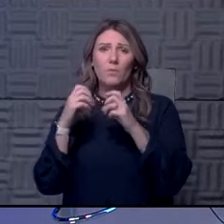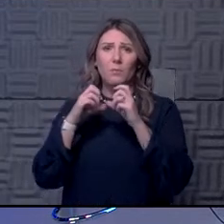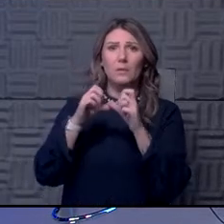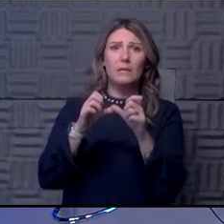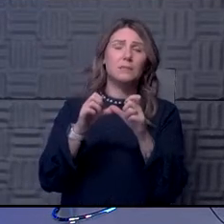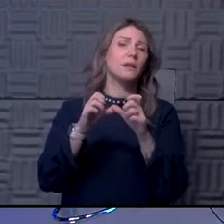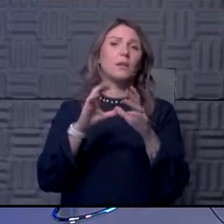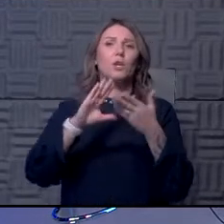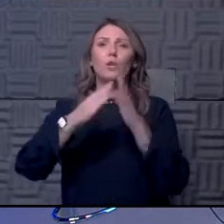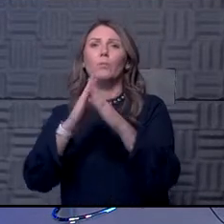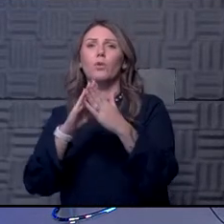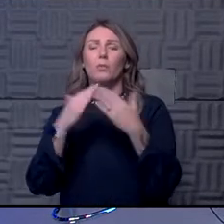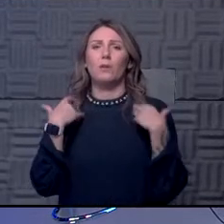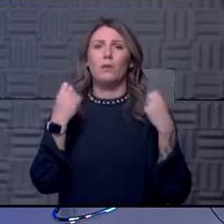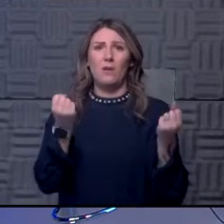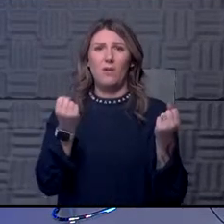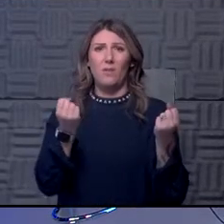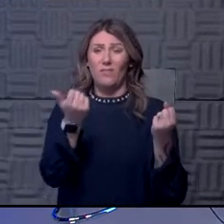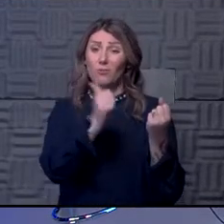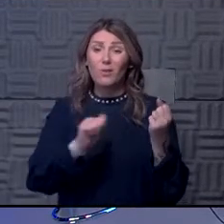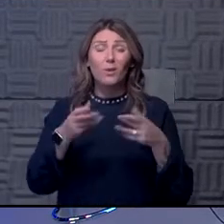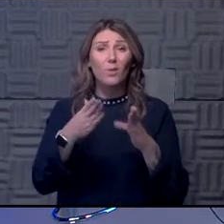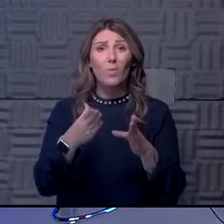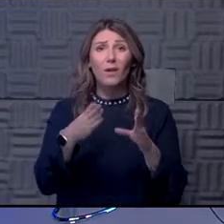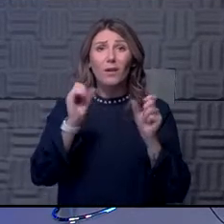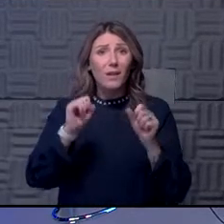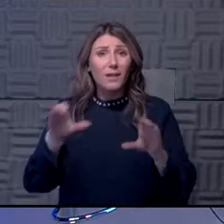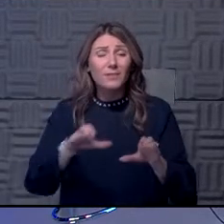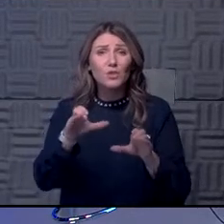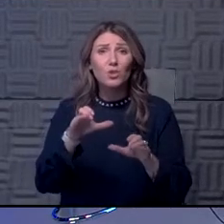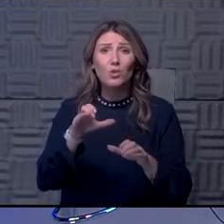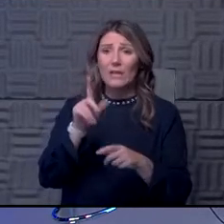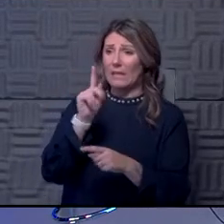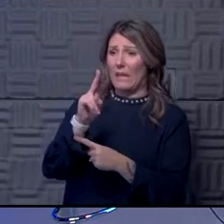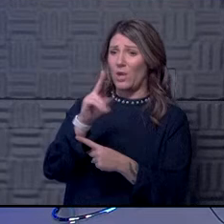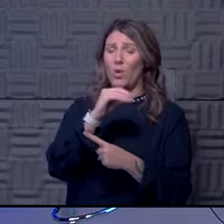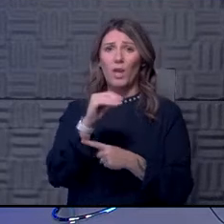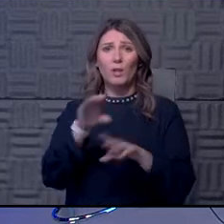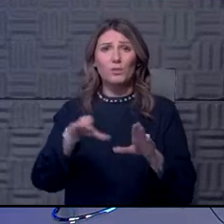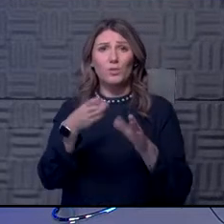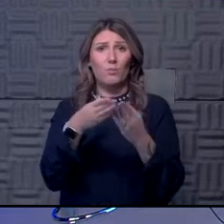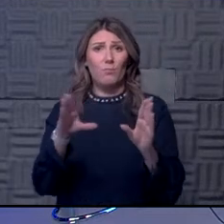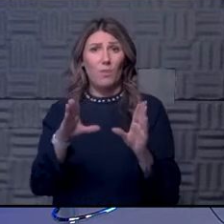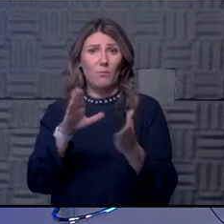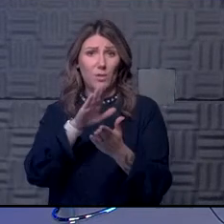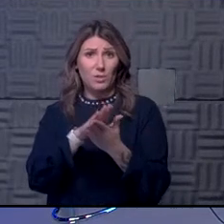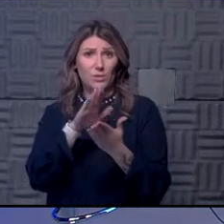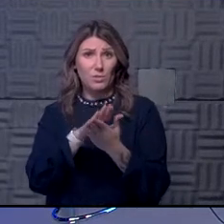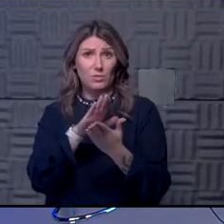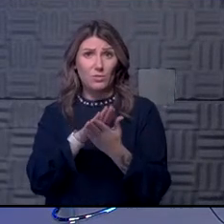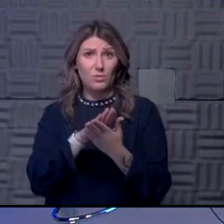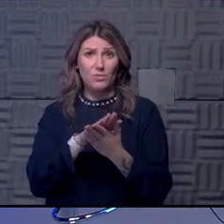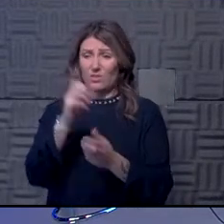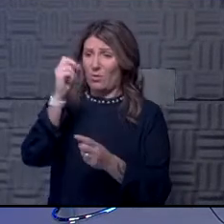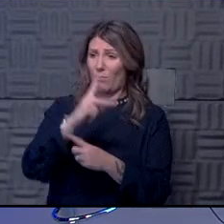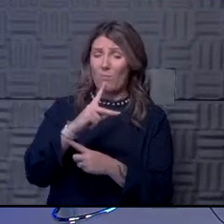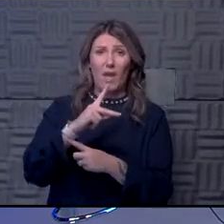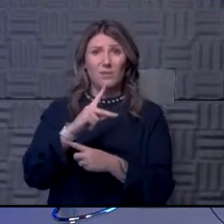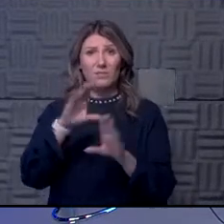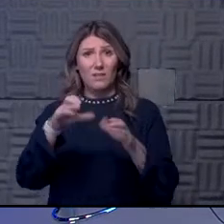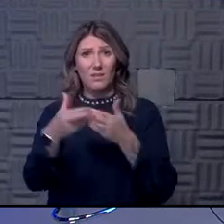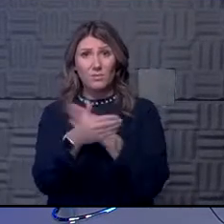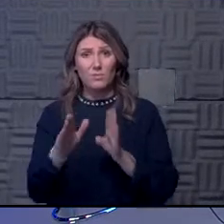health. Is there any way they can do what you guys are doing at KU and do it in a public school setting so they can get their kids back to the classroom?